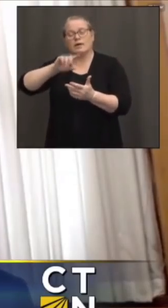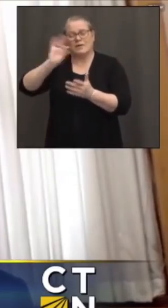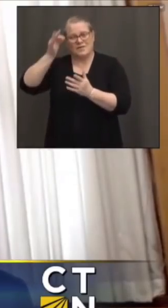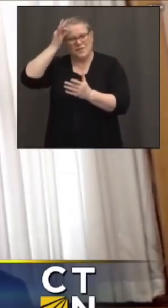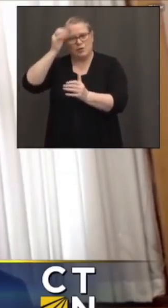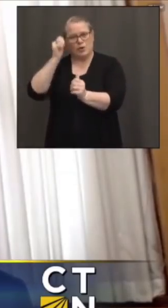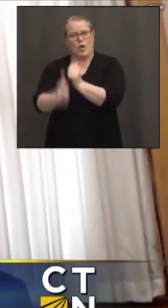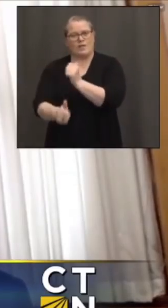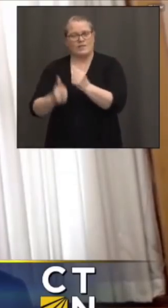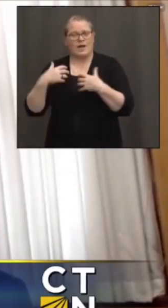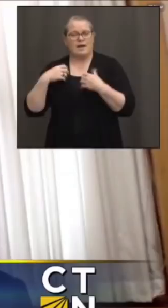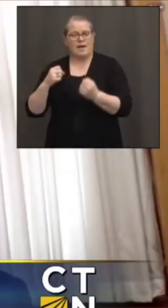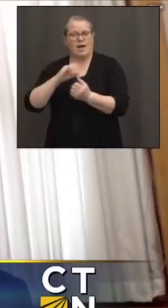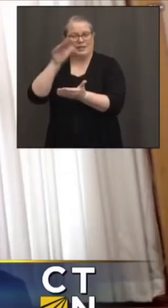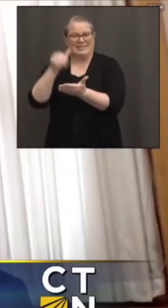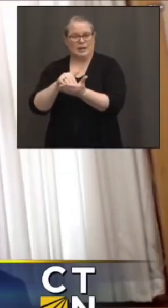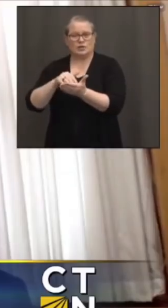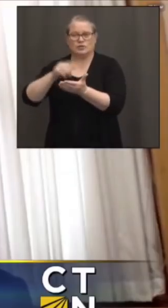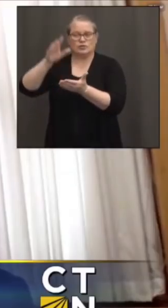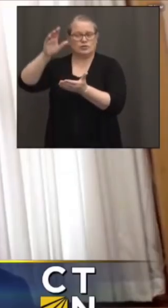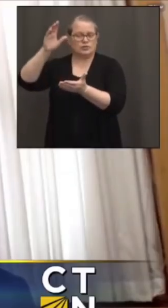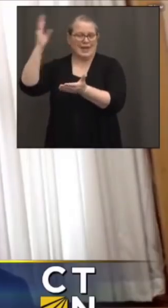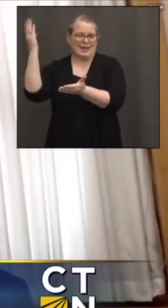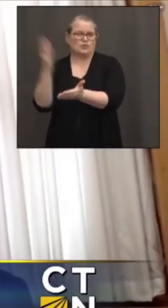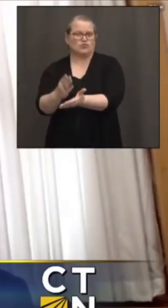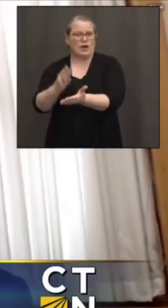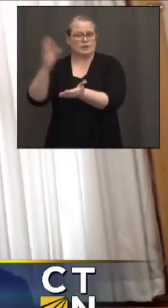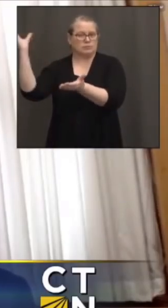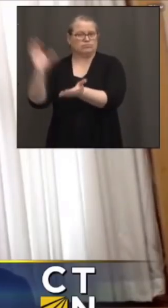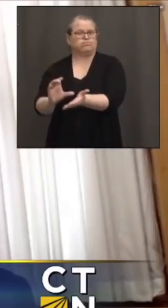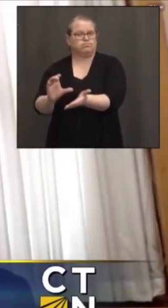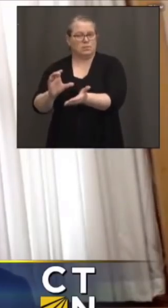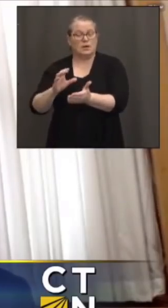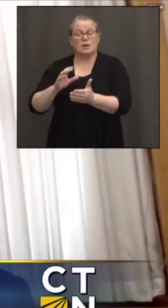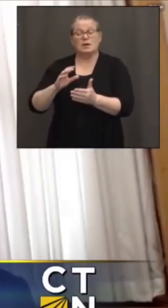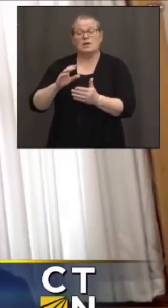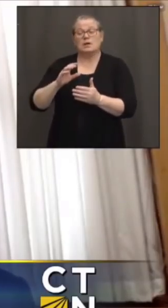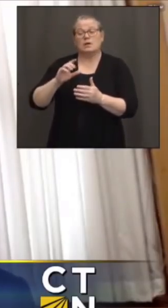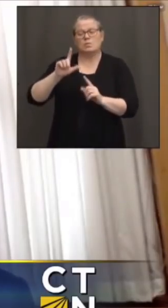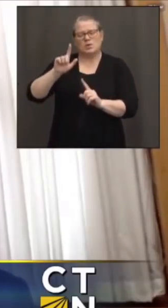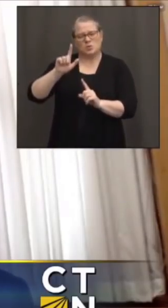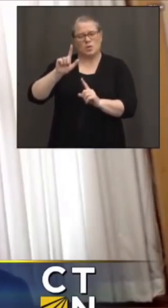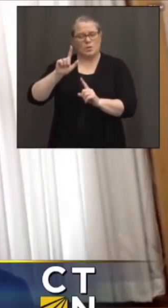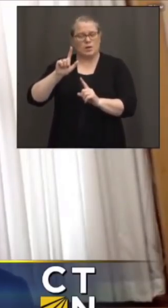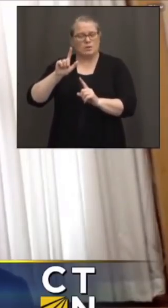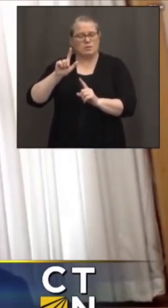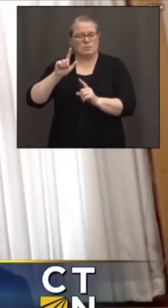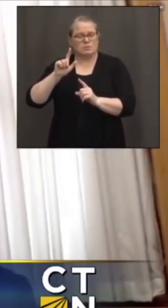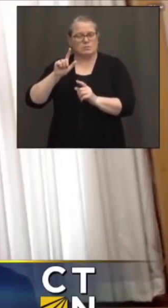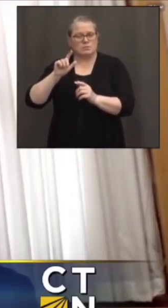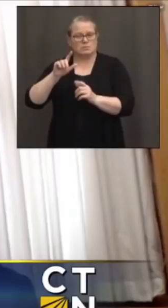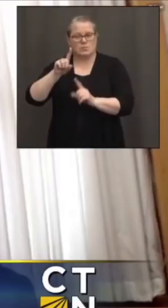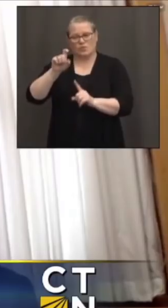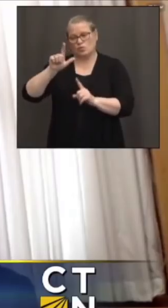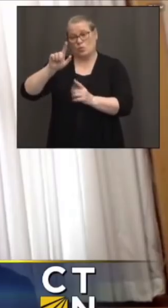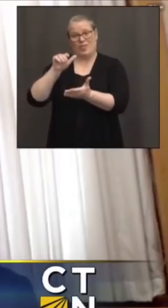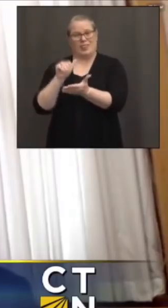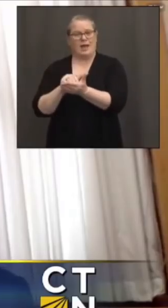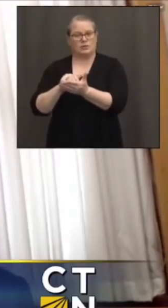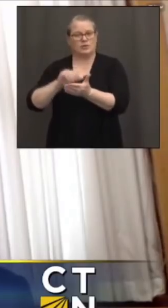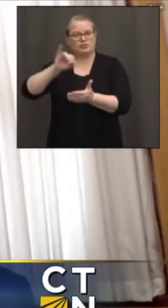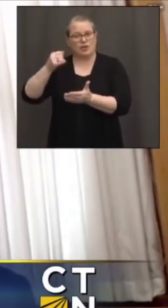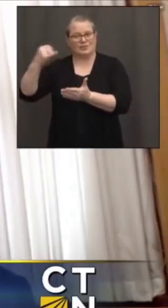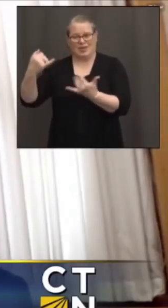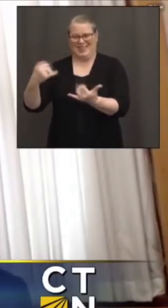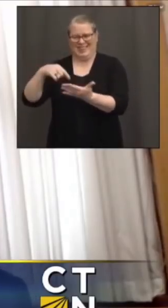allocation from the federal government. We're getting about 21,000 doses of Johnson & Johnson into the state this coming week. We don't yet have visibility into